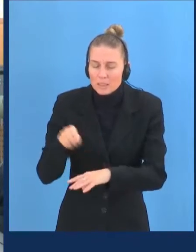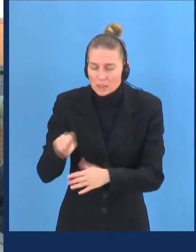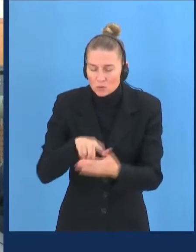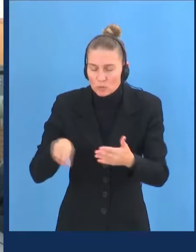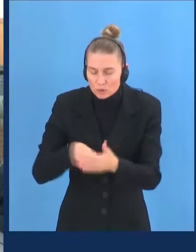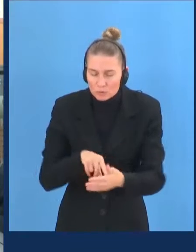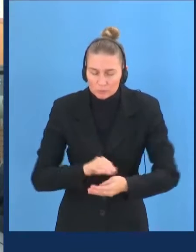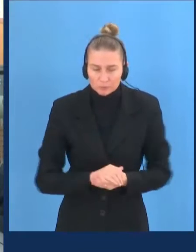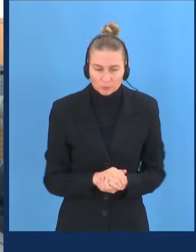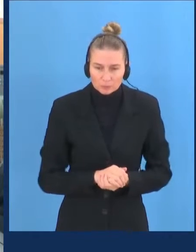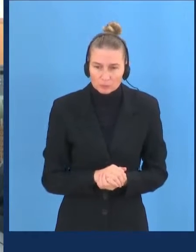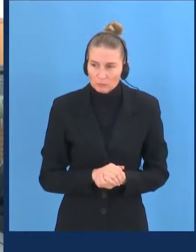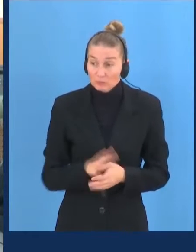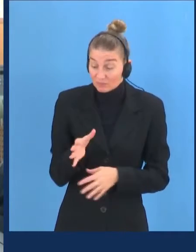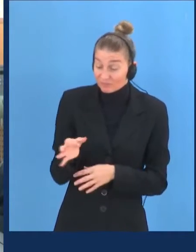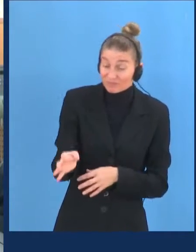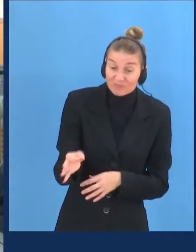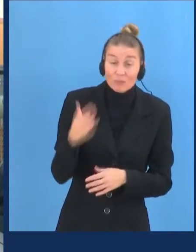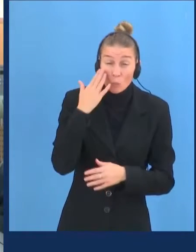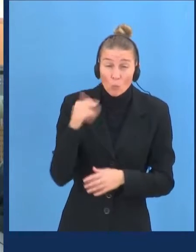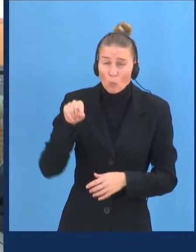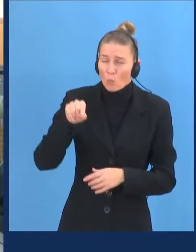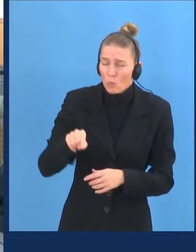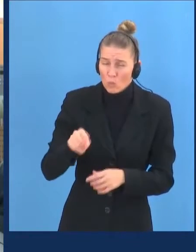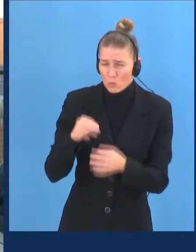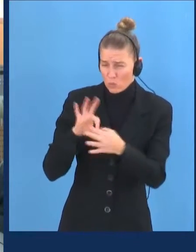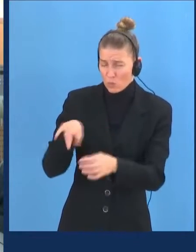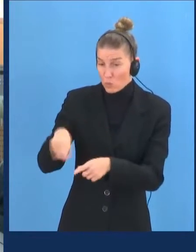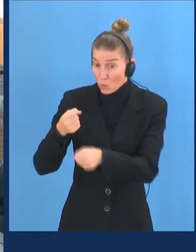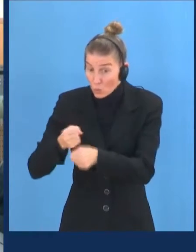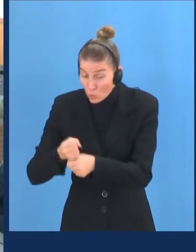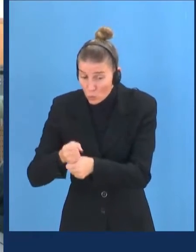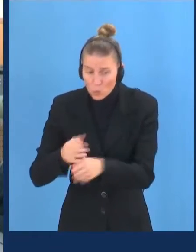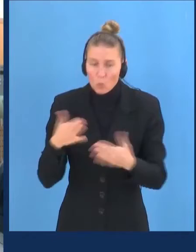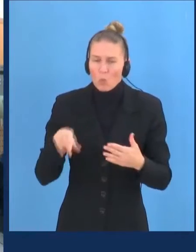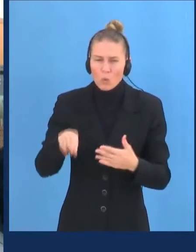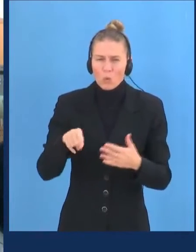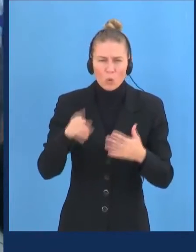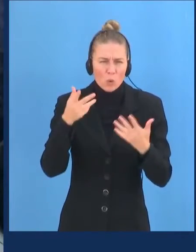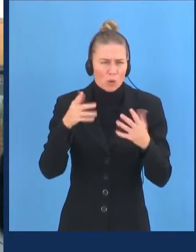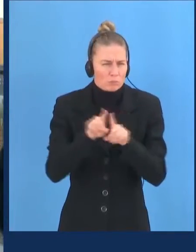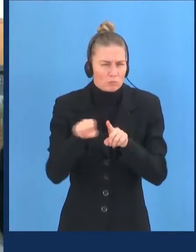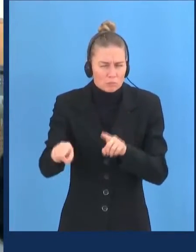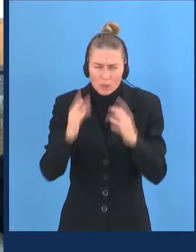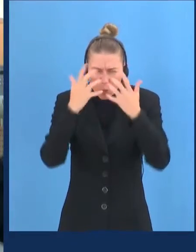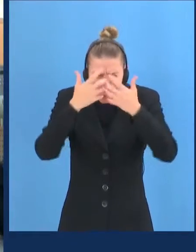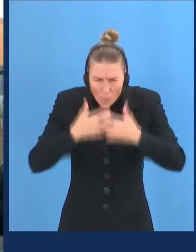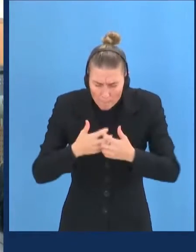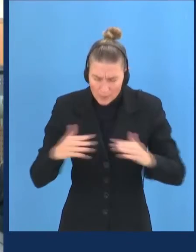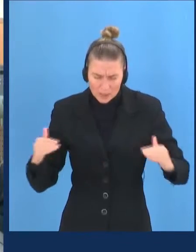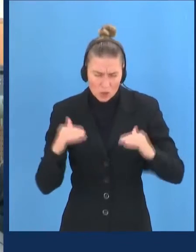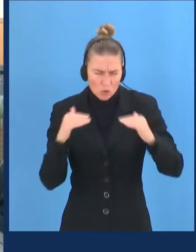communities discriminated on work and descent face, which includes complex hierarchical social structures and